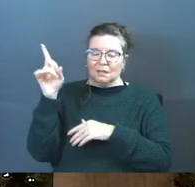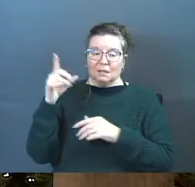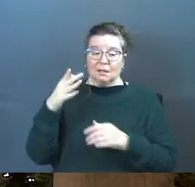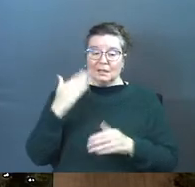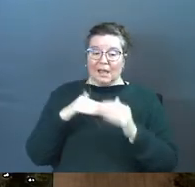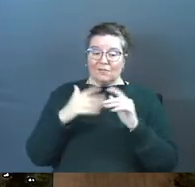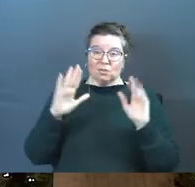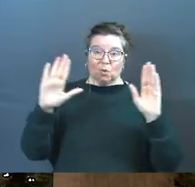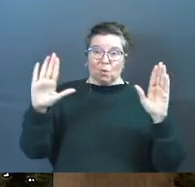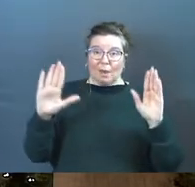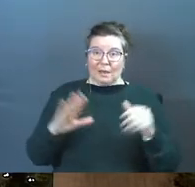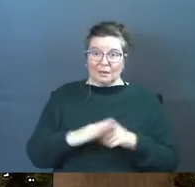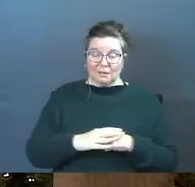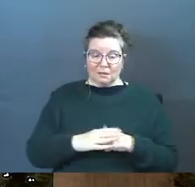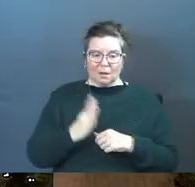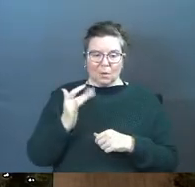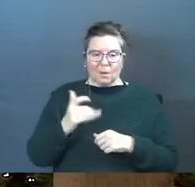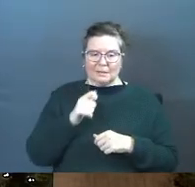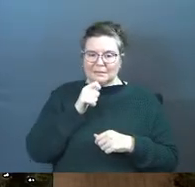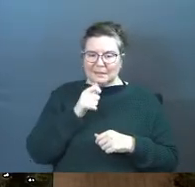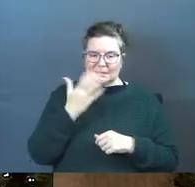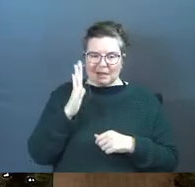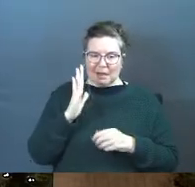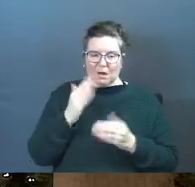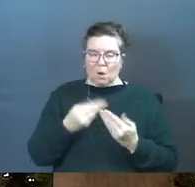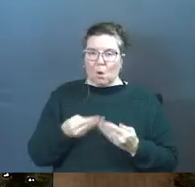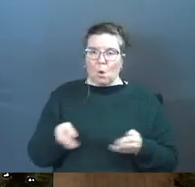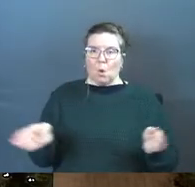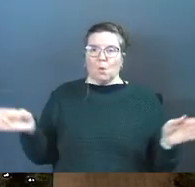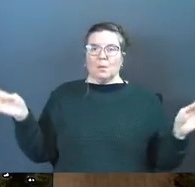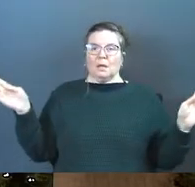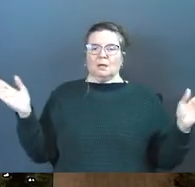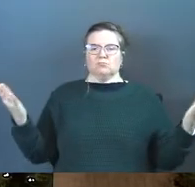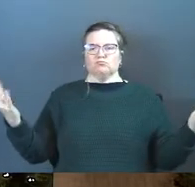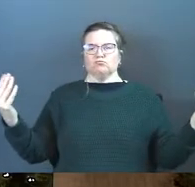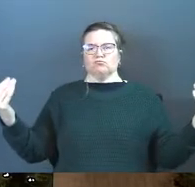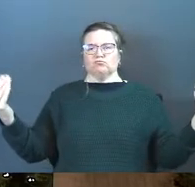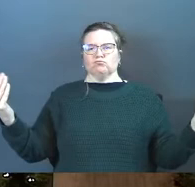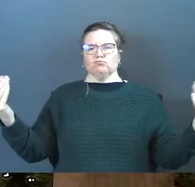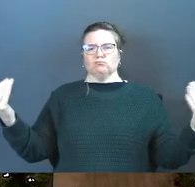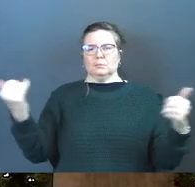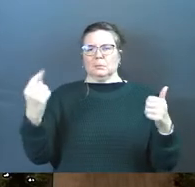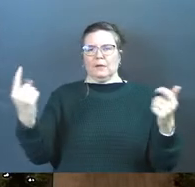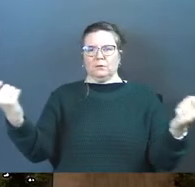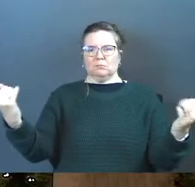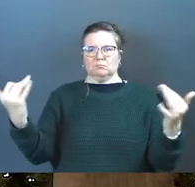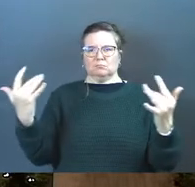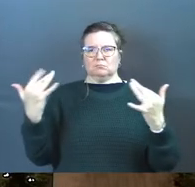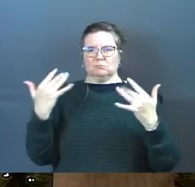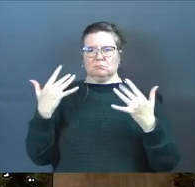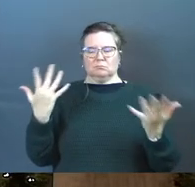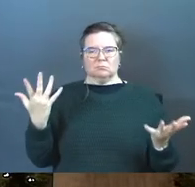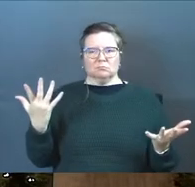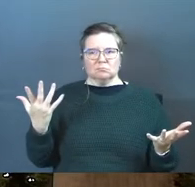if heaven is so great why doesn't God just open up the gates super wide and let everybody in